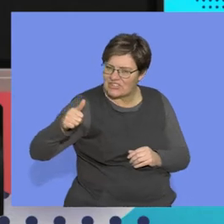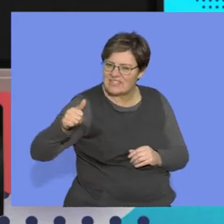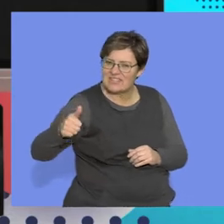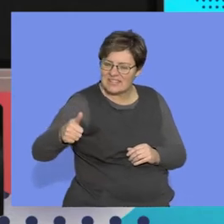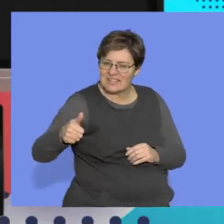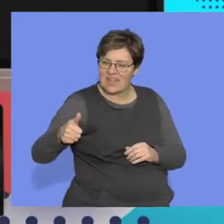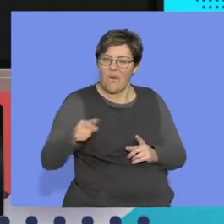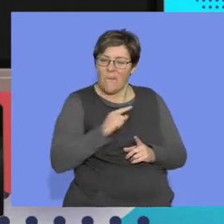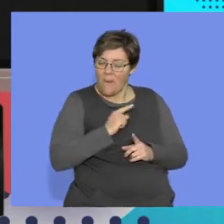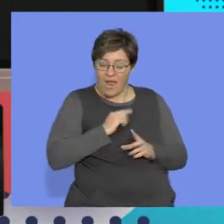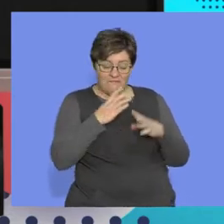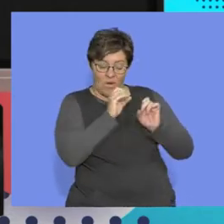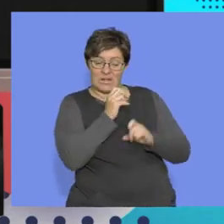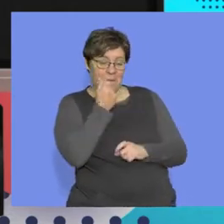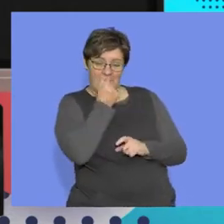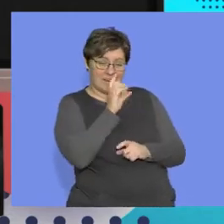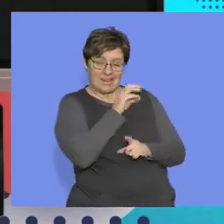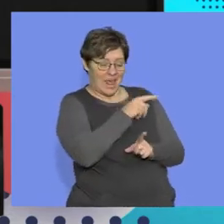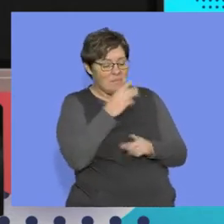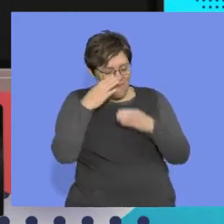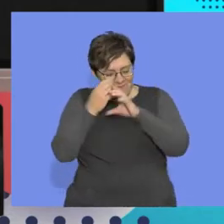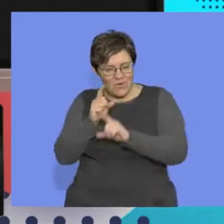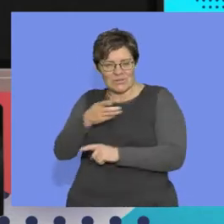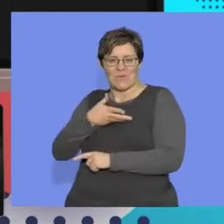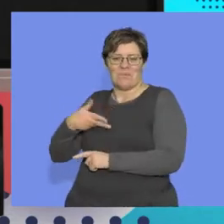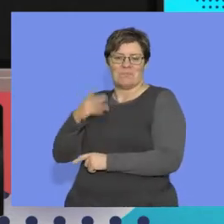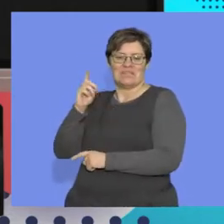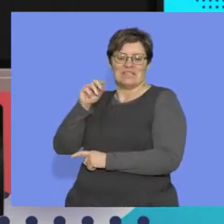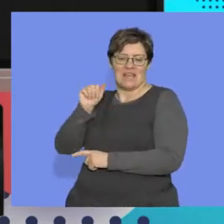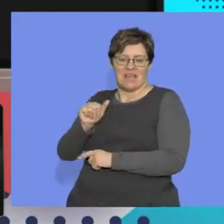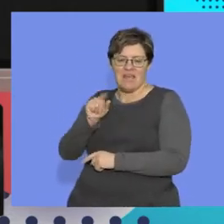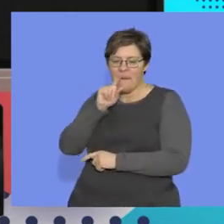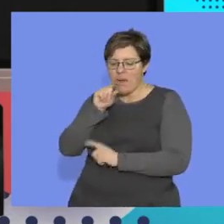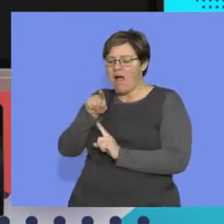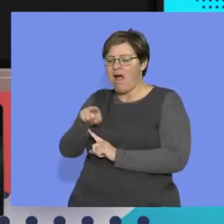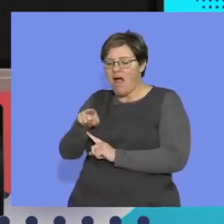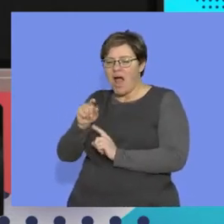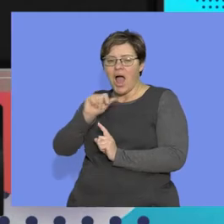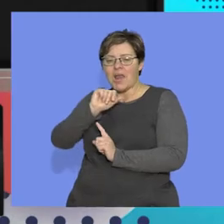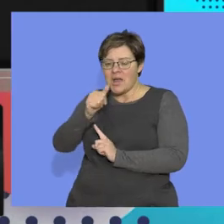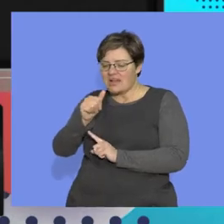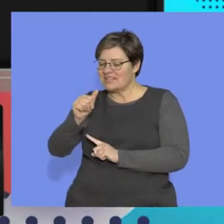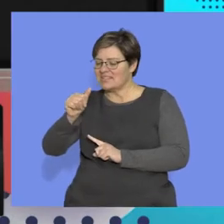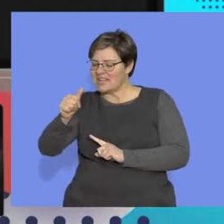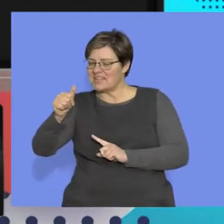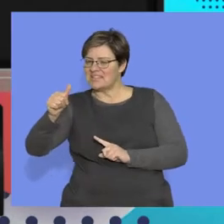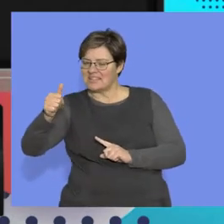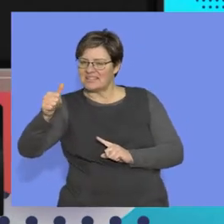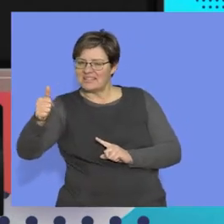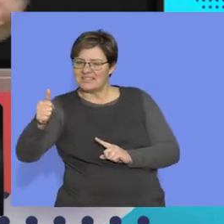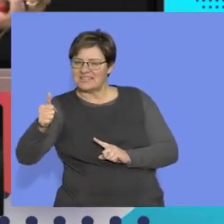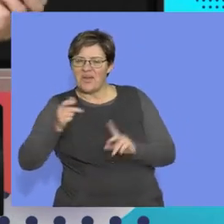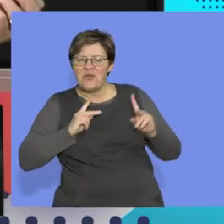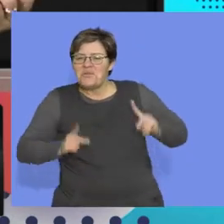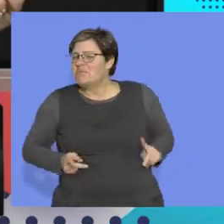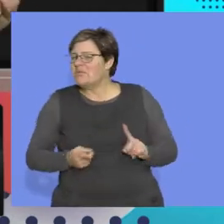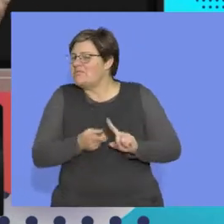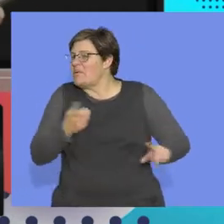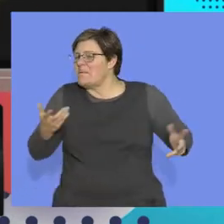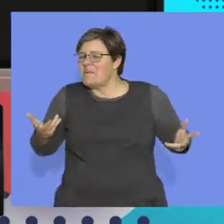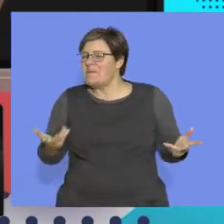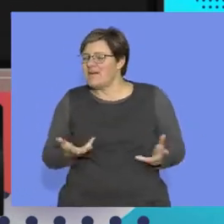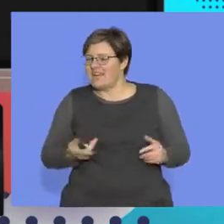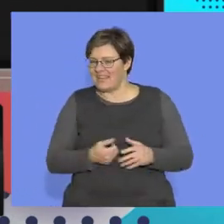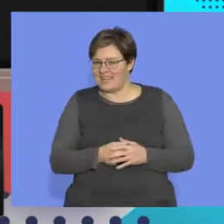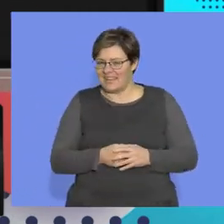pretty much unchanged through our time. And that can lead us to this plan of, right, where did humans